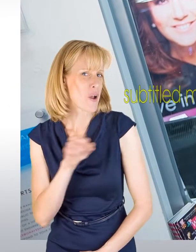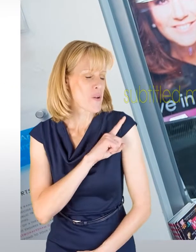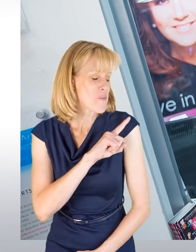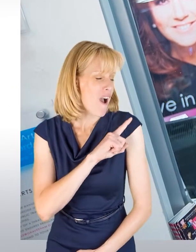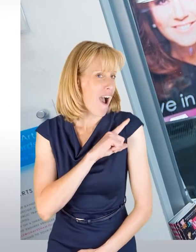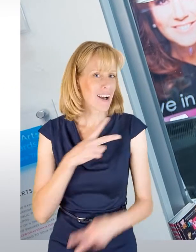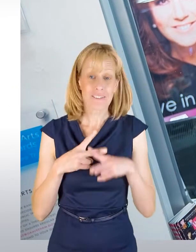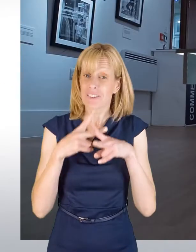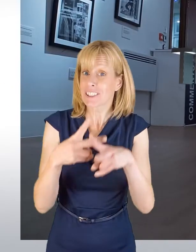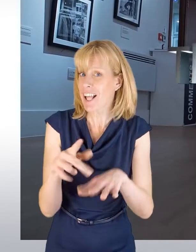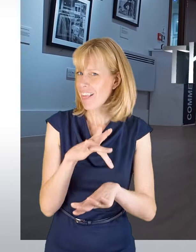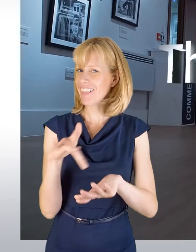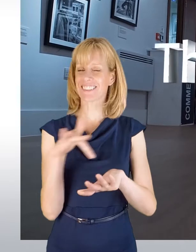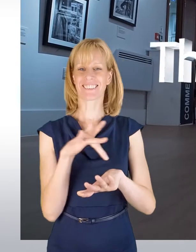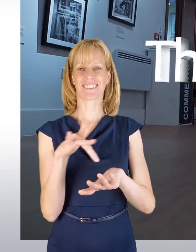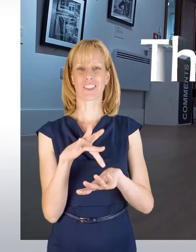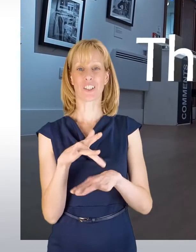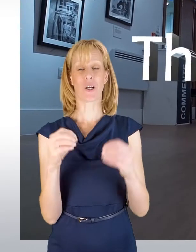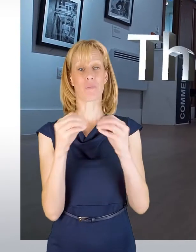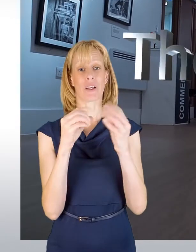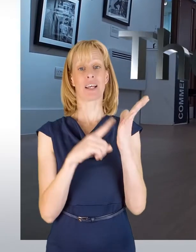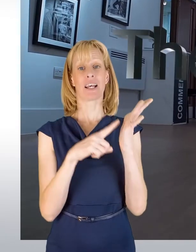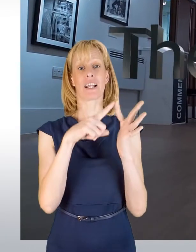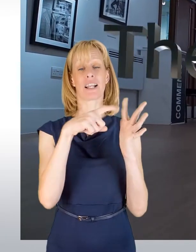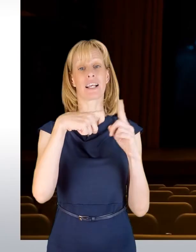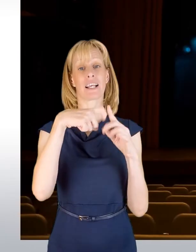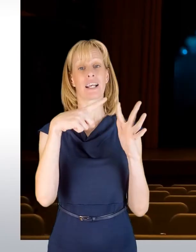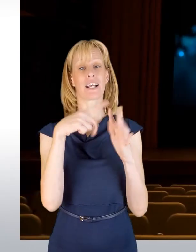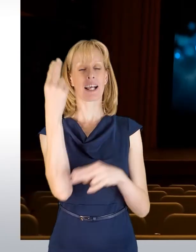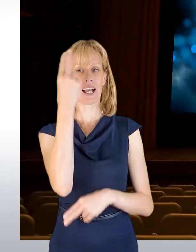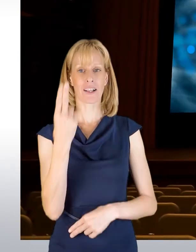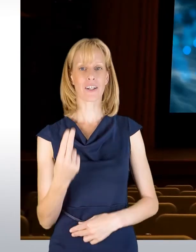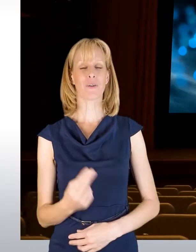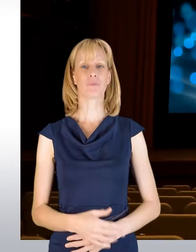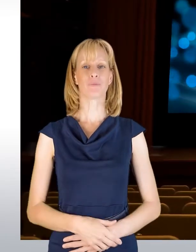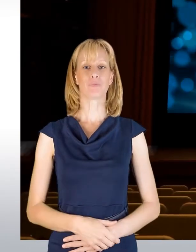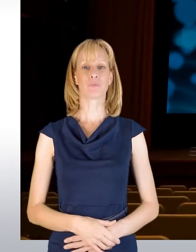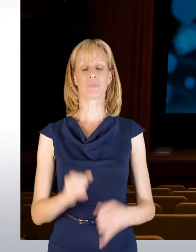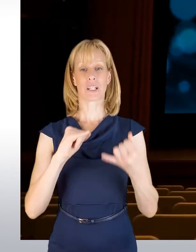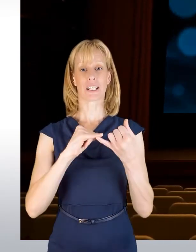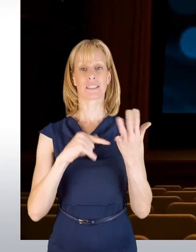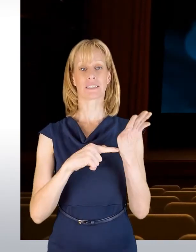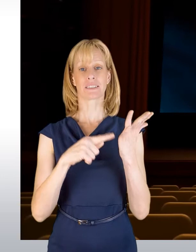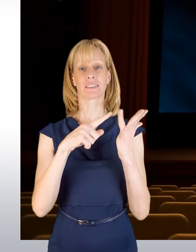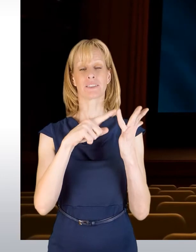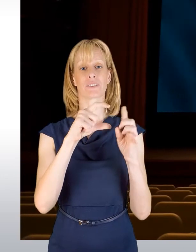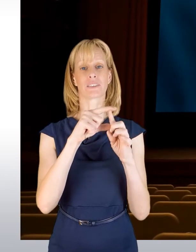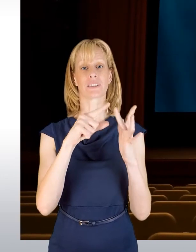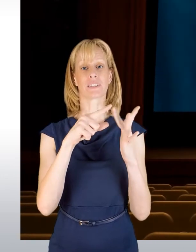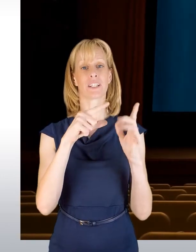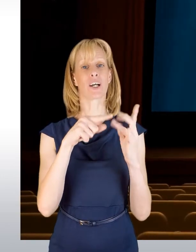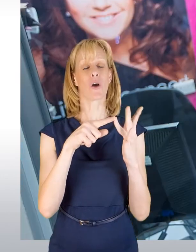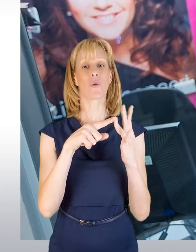Whatever your reason to visit the Woodville, the Blake Gallery, Studio Theatre, Cinema or a live performance in our main auditorium.